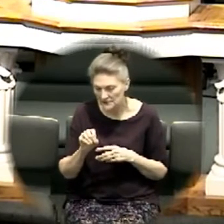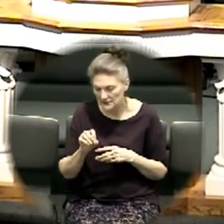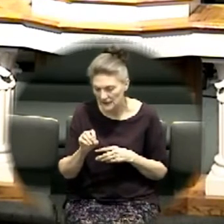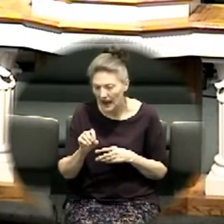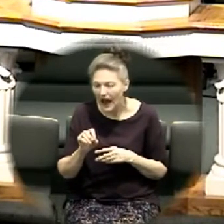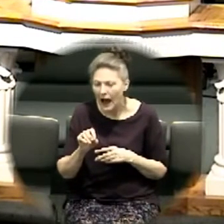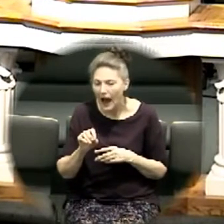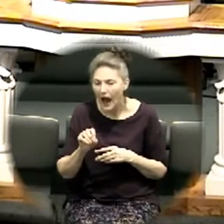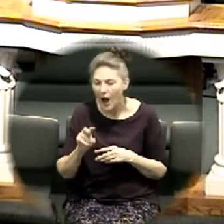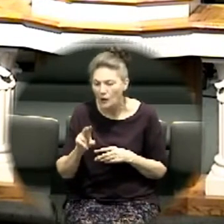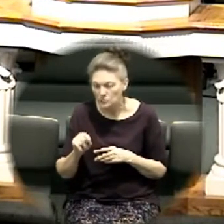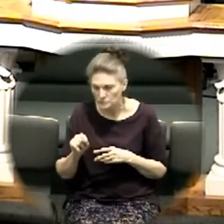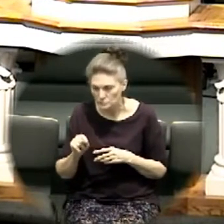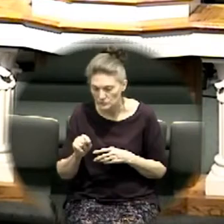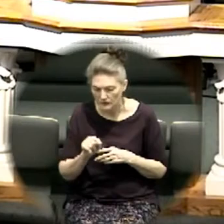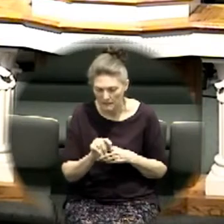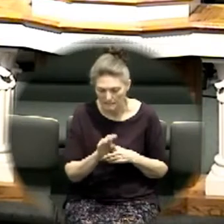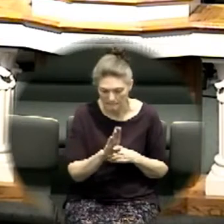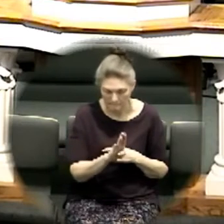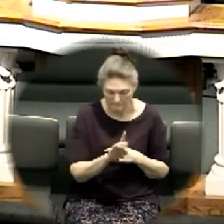any sin listed